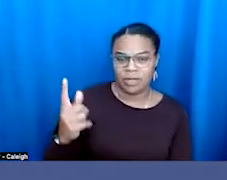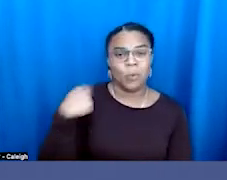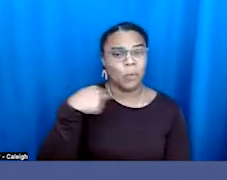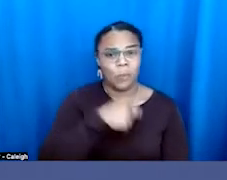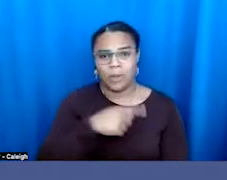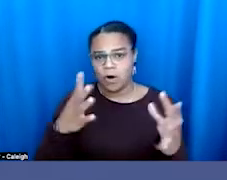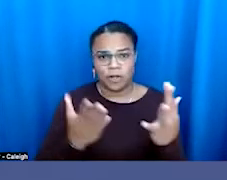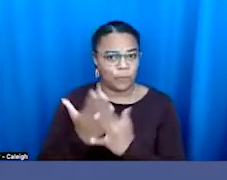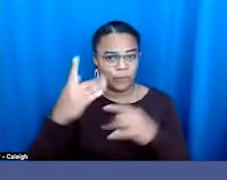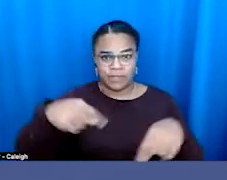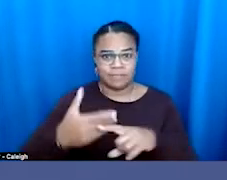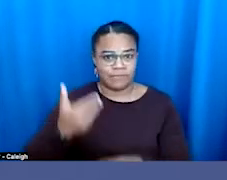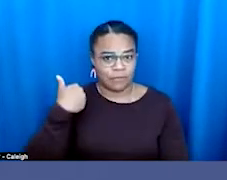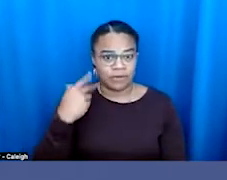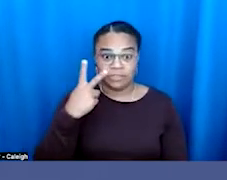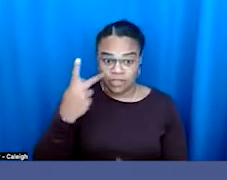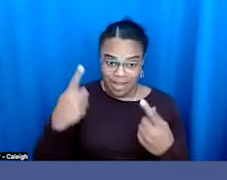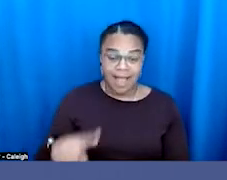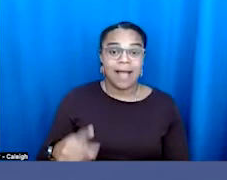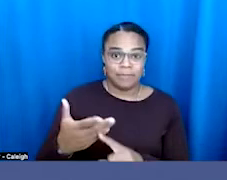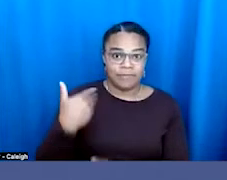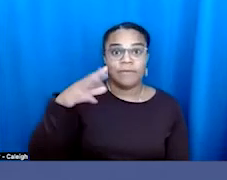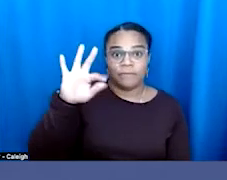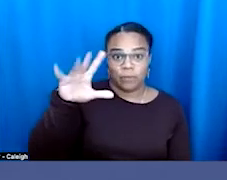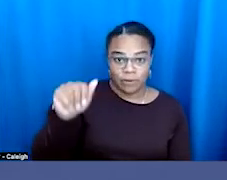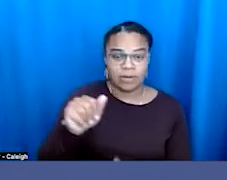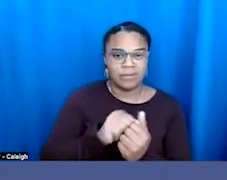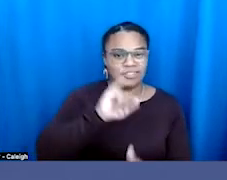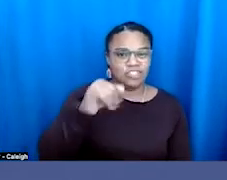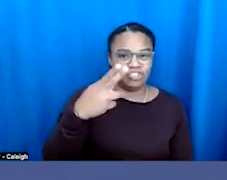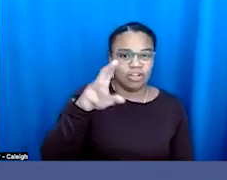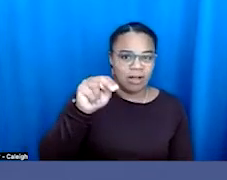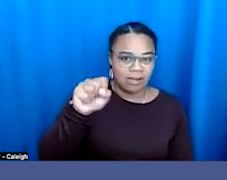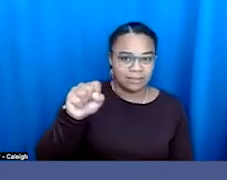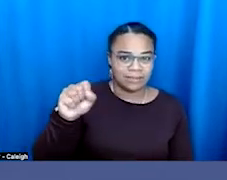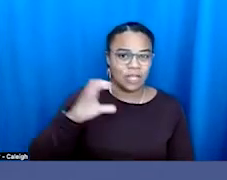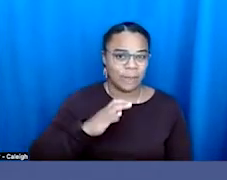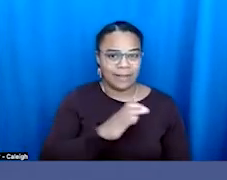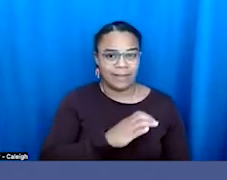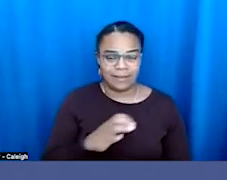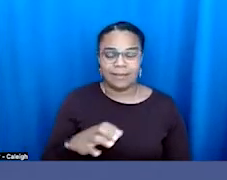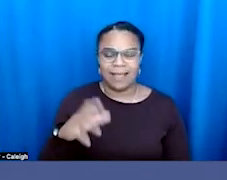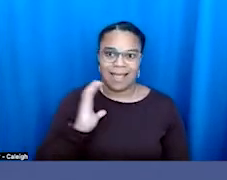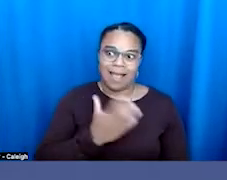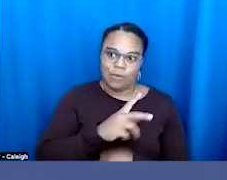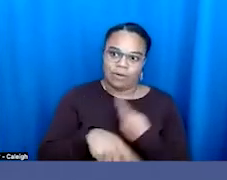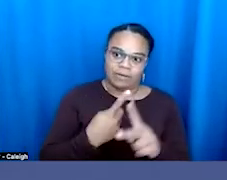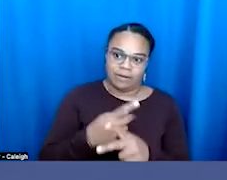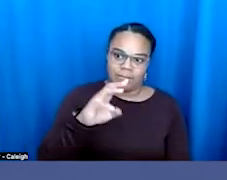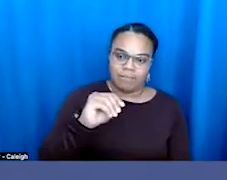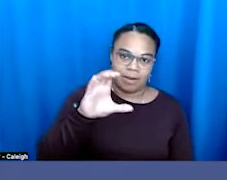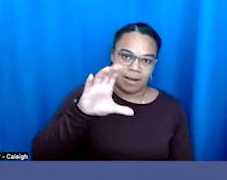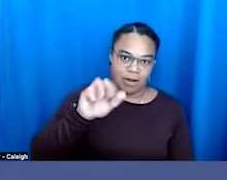this in Florida with the Johns Committee, our own version of McCarthy, where the state government, the Florida legislature